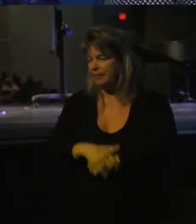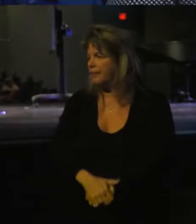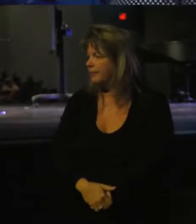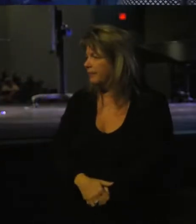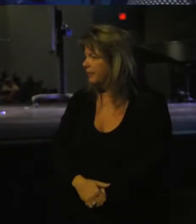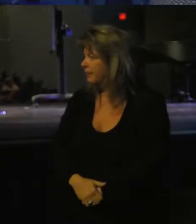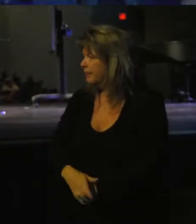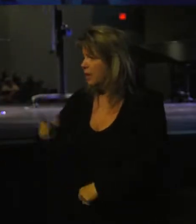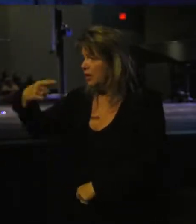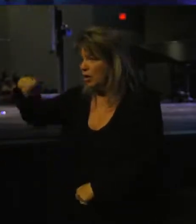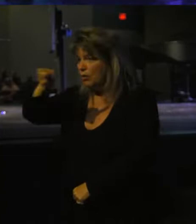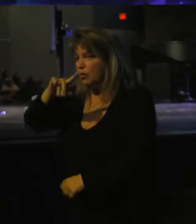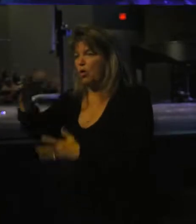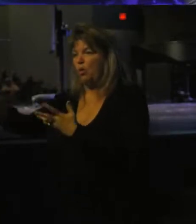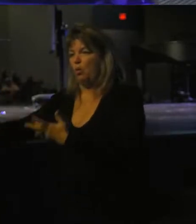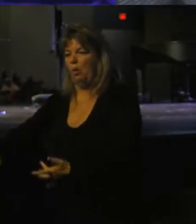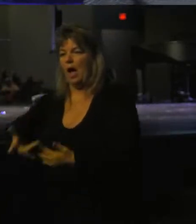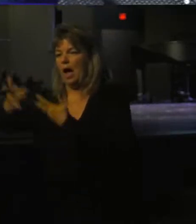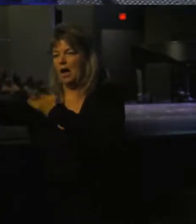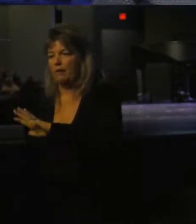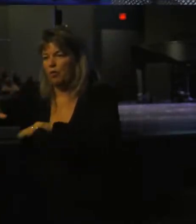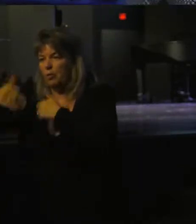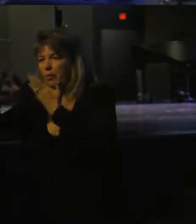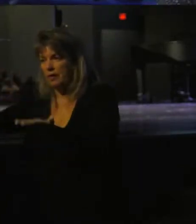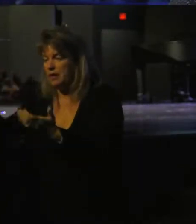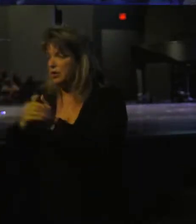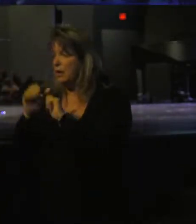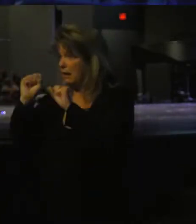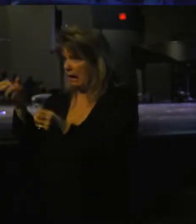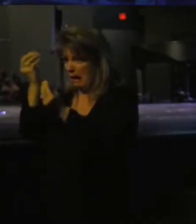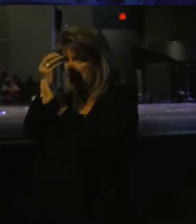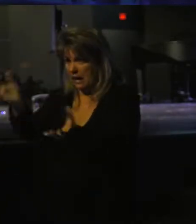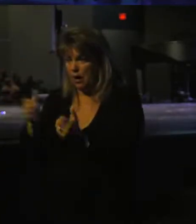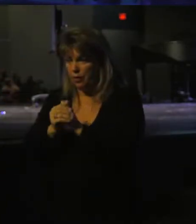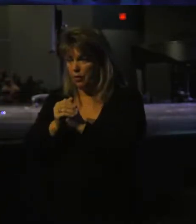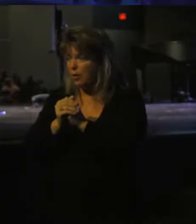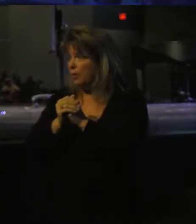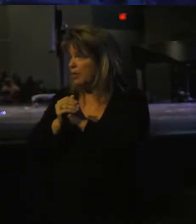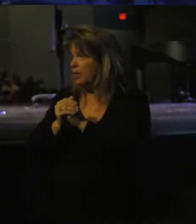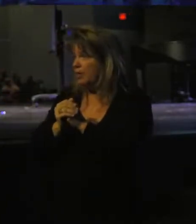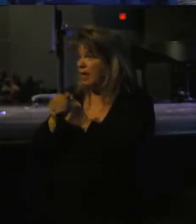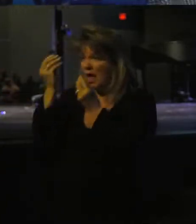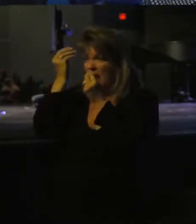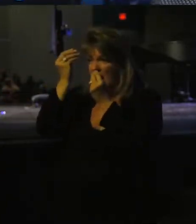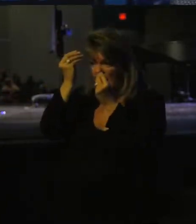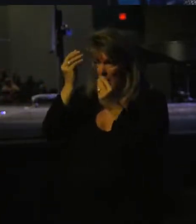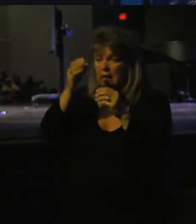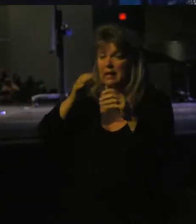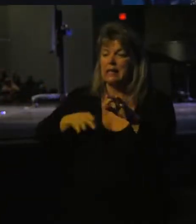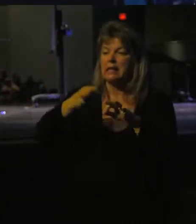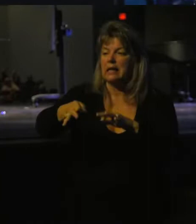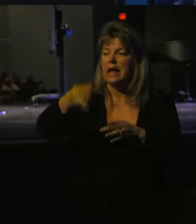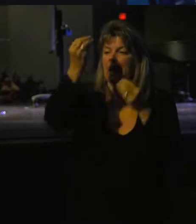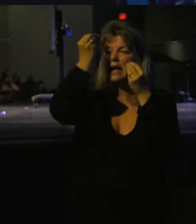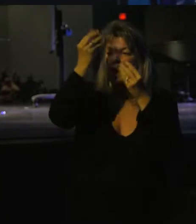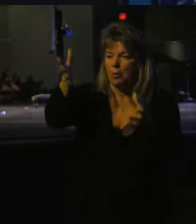Those of you that are waiting for this provision, can I tell you that delayed obedience equals delayed provision?